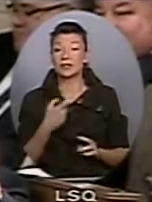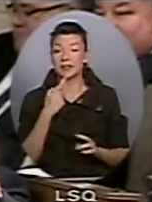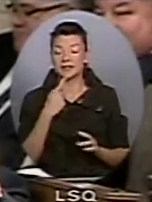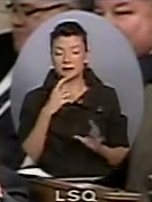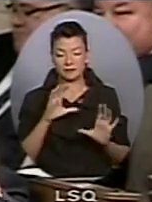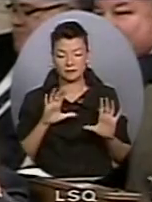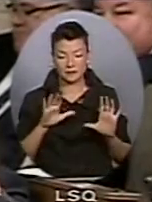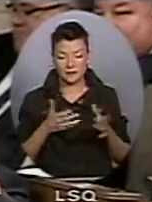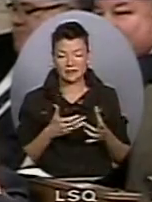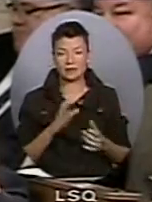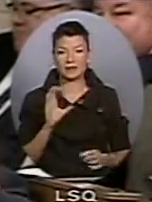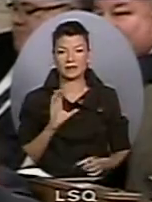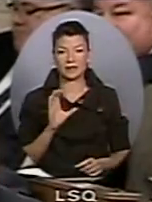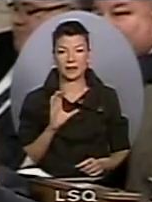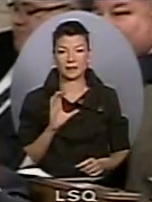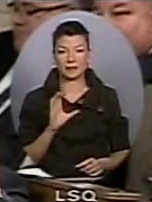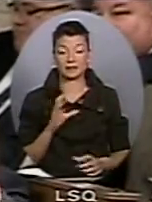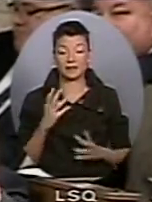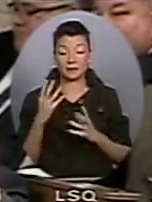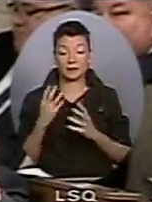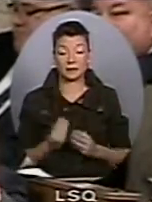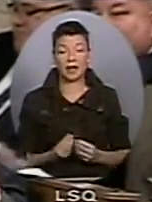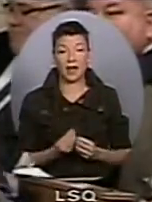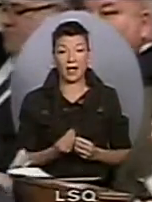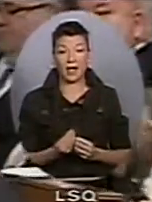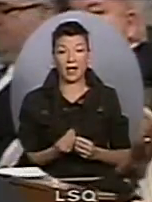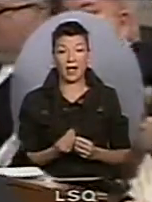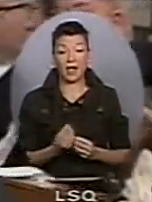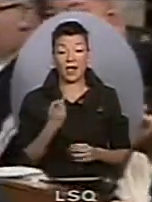one million new jobs, the lowest taxes in 50 years, is getting it done.